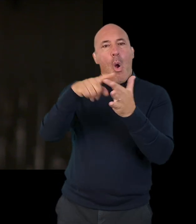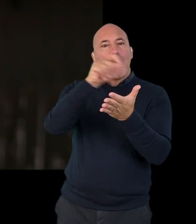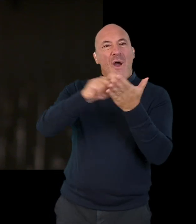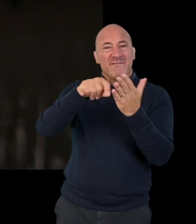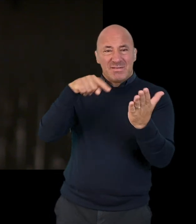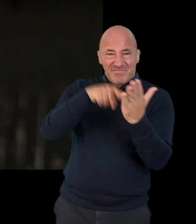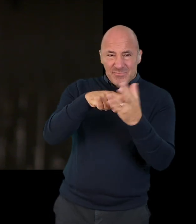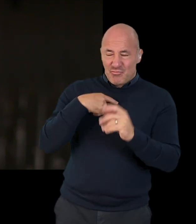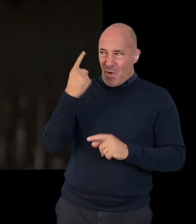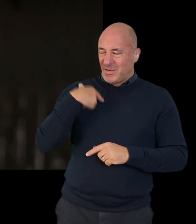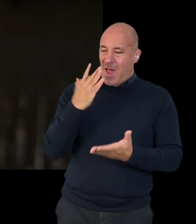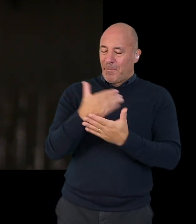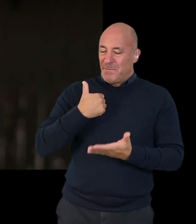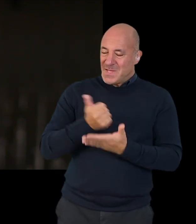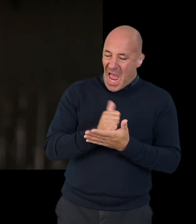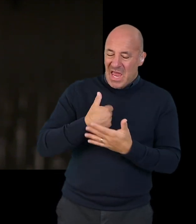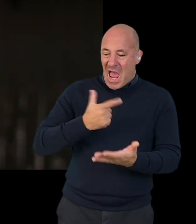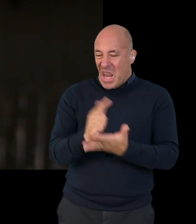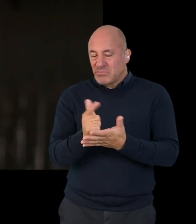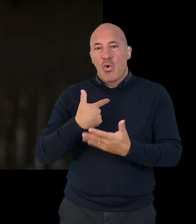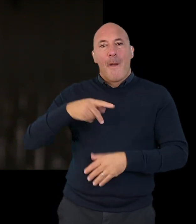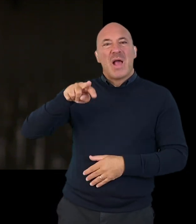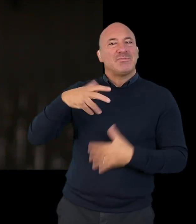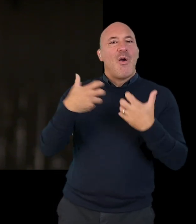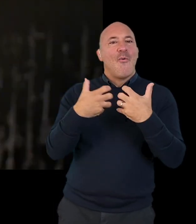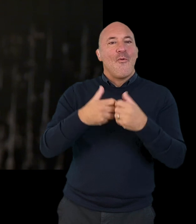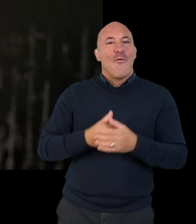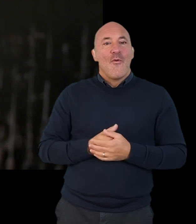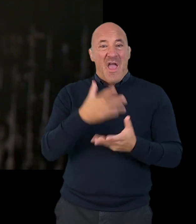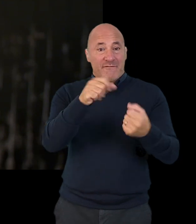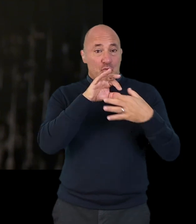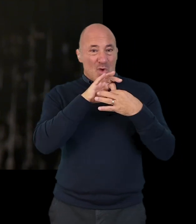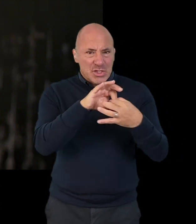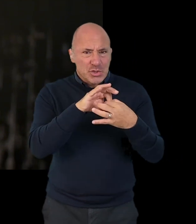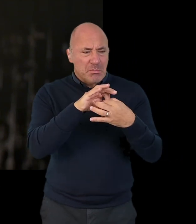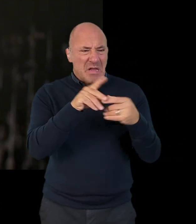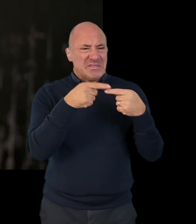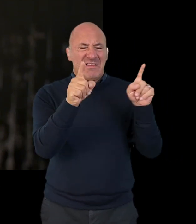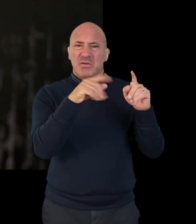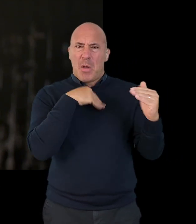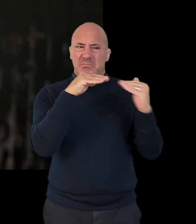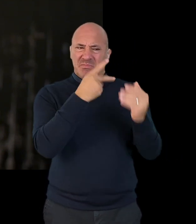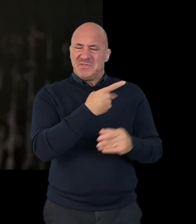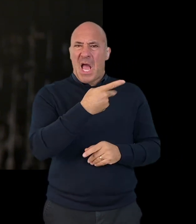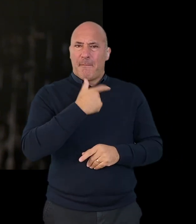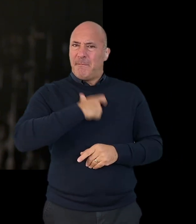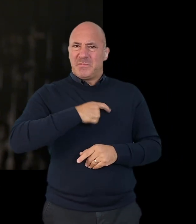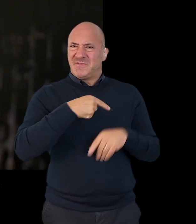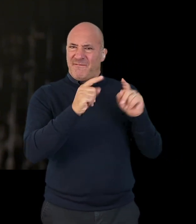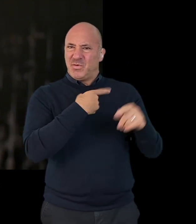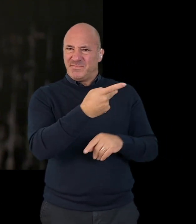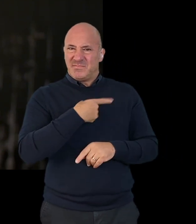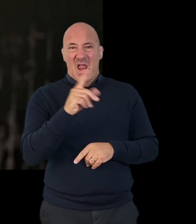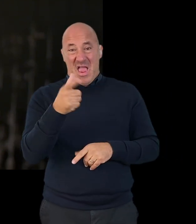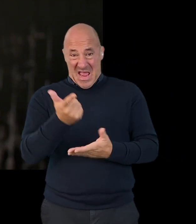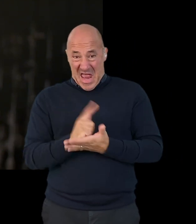you realise that you are gay, lesbian or bisexual. If you had a relationship that doesn't match your sexual